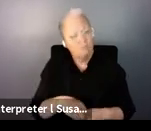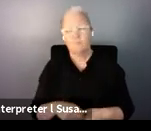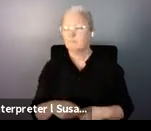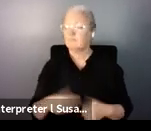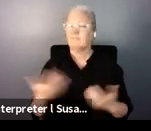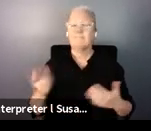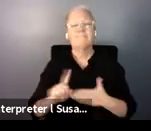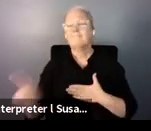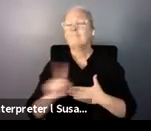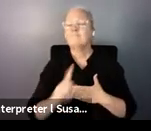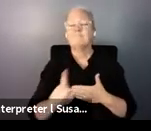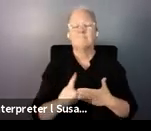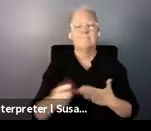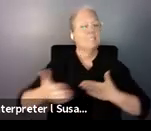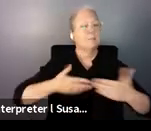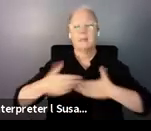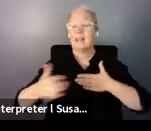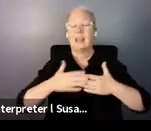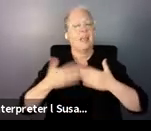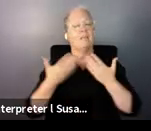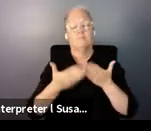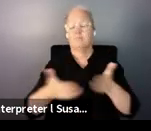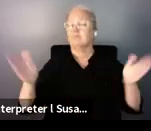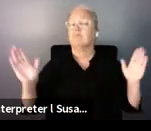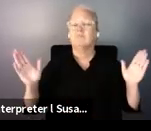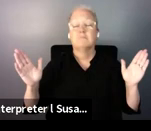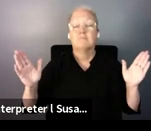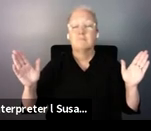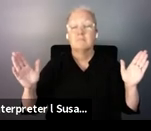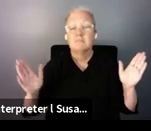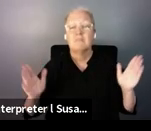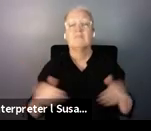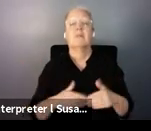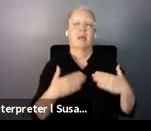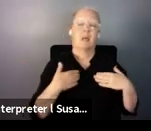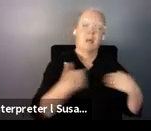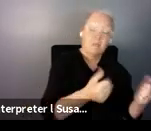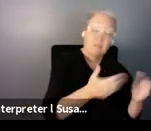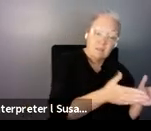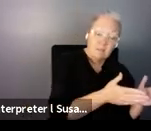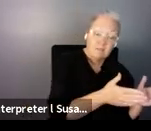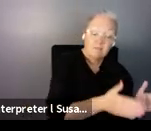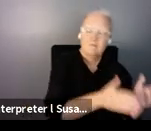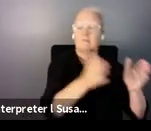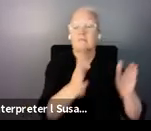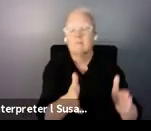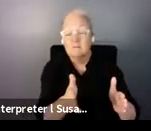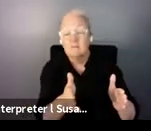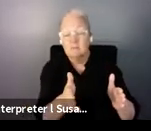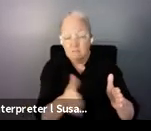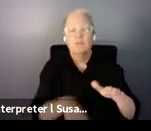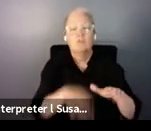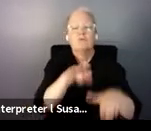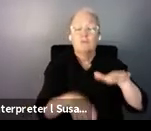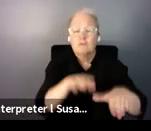sectors. And it goes from accessing healthcare to accessing justice and